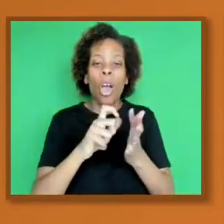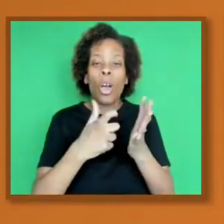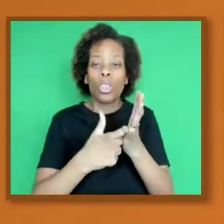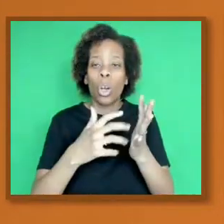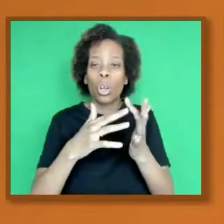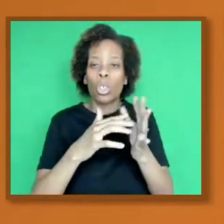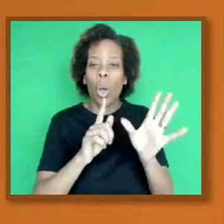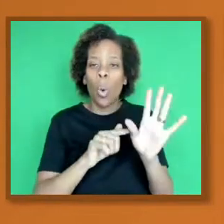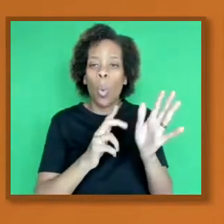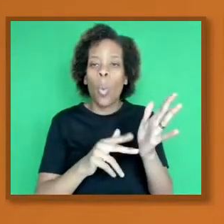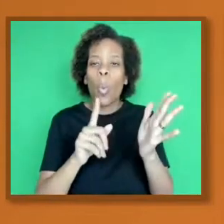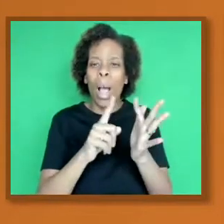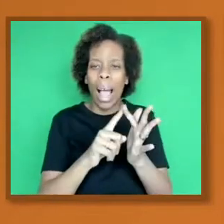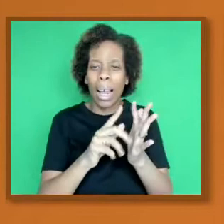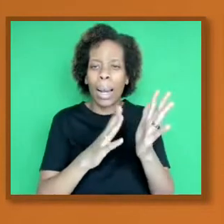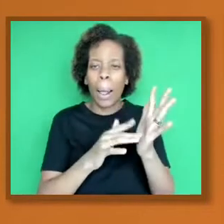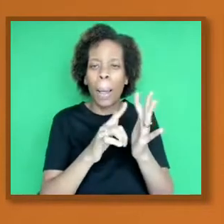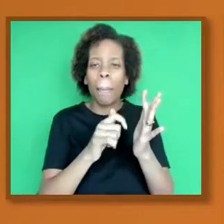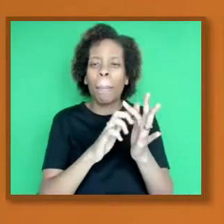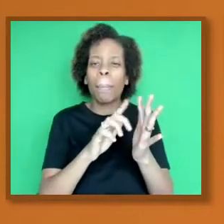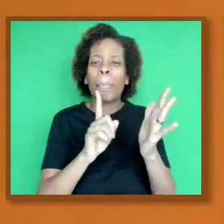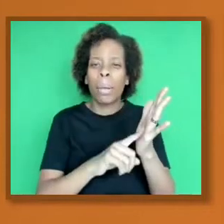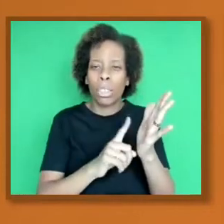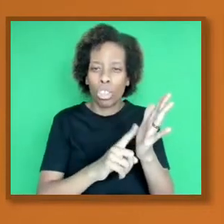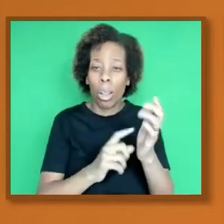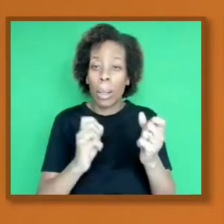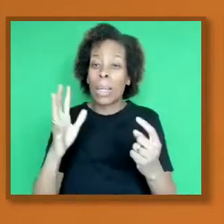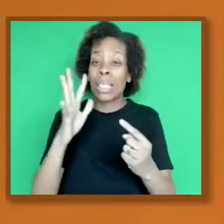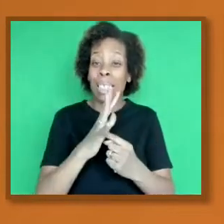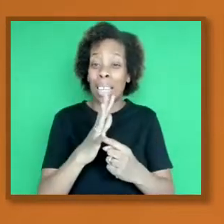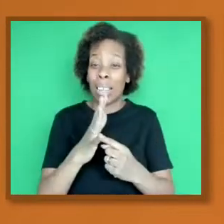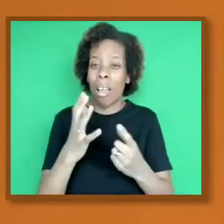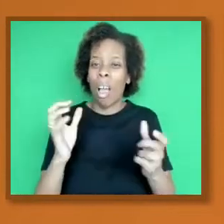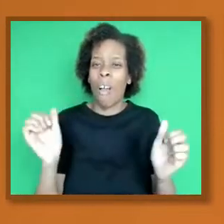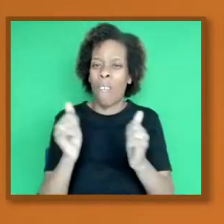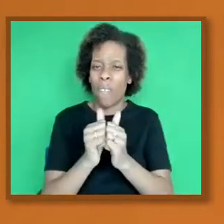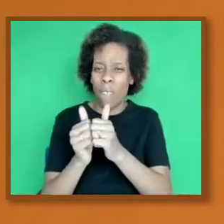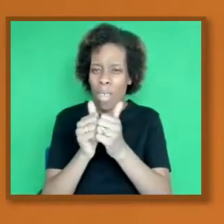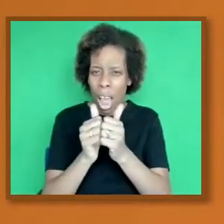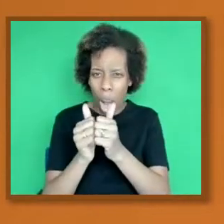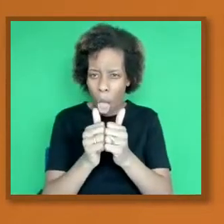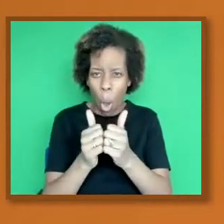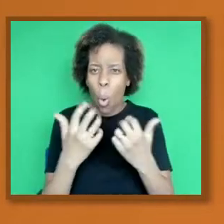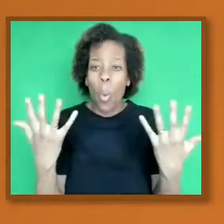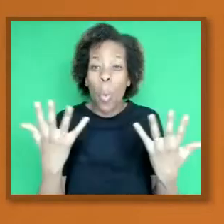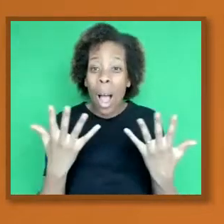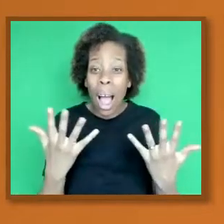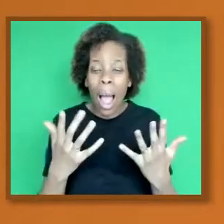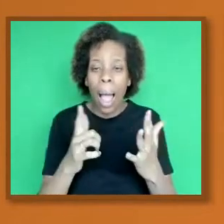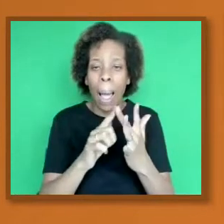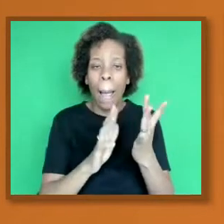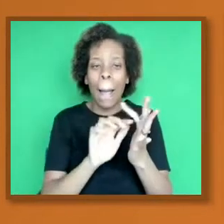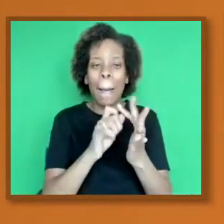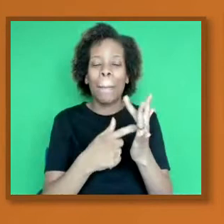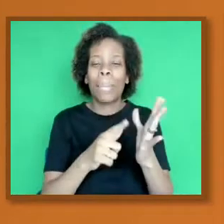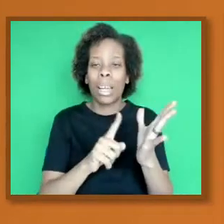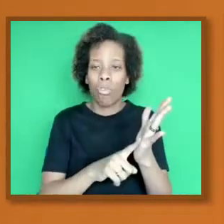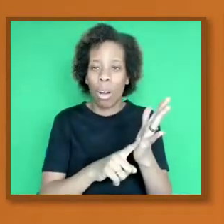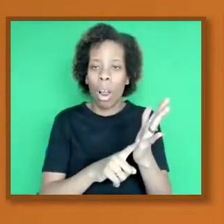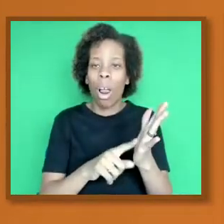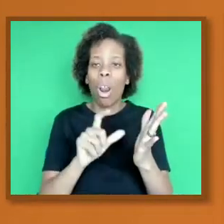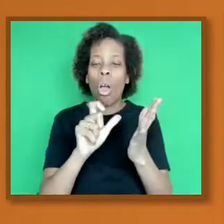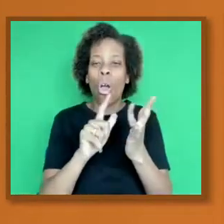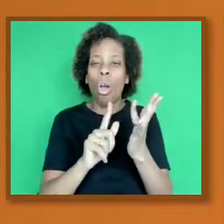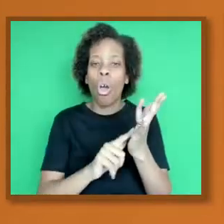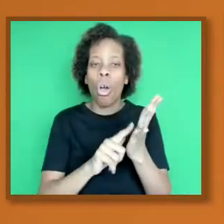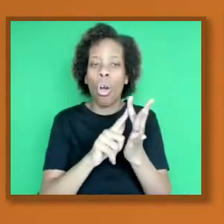Department of Medicine at Imperial College London. So thank you very much for being here with us. And Dr. William